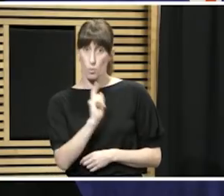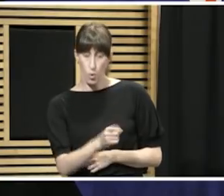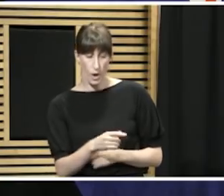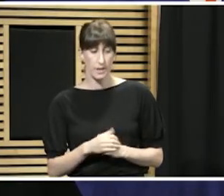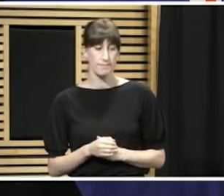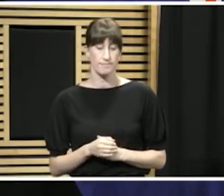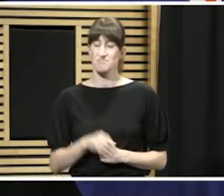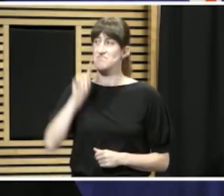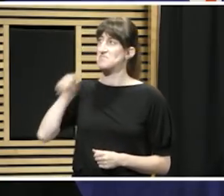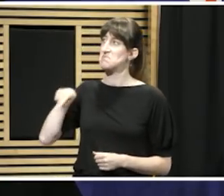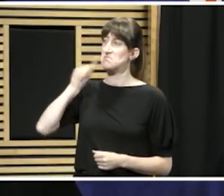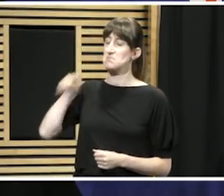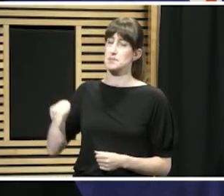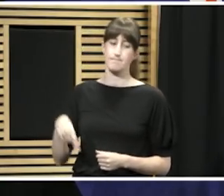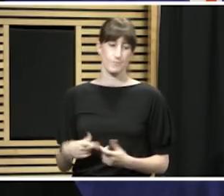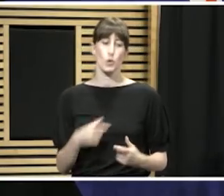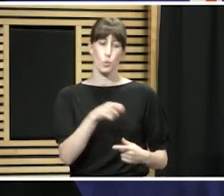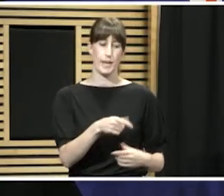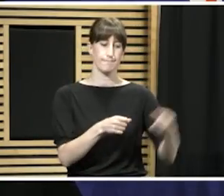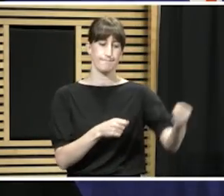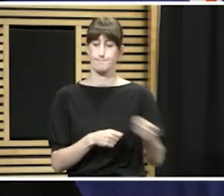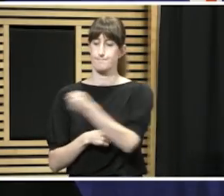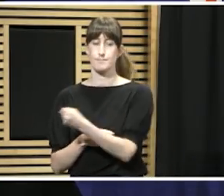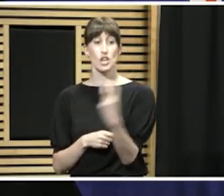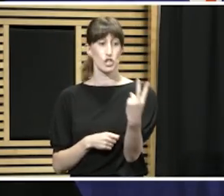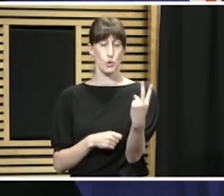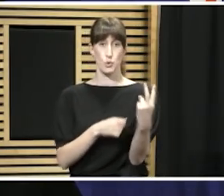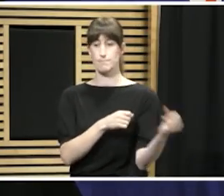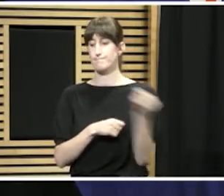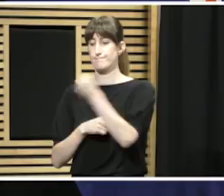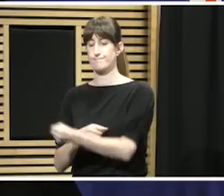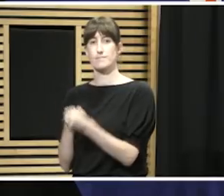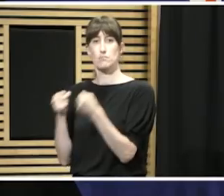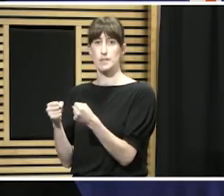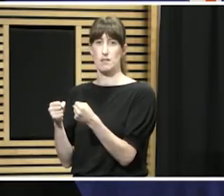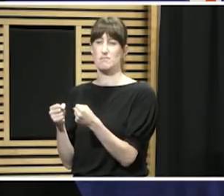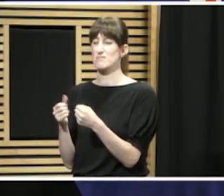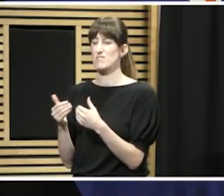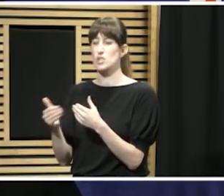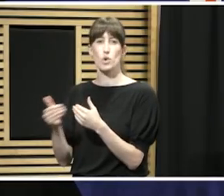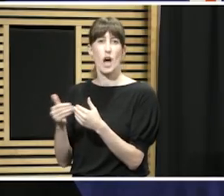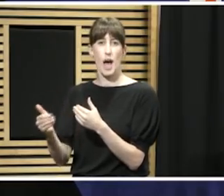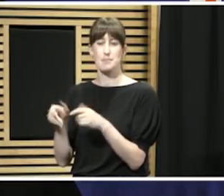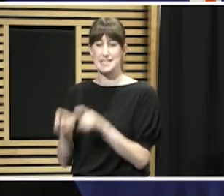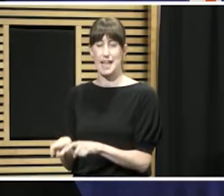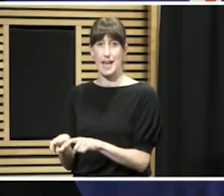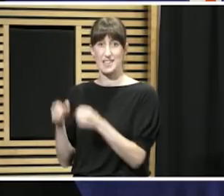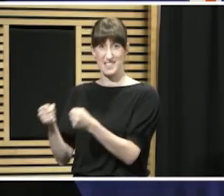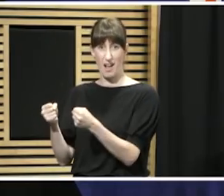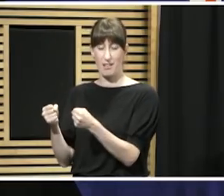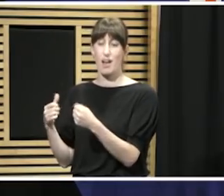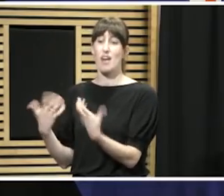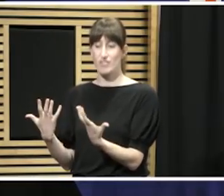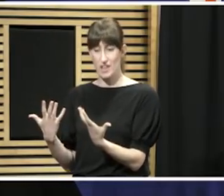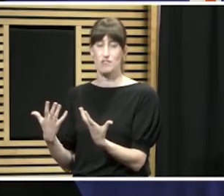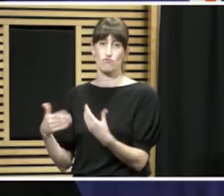obliged for them. Two of them were taken into custody. They stayed there for a short time. And then they were released